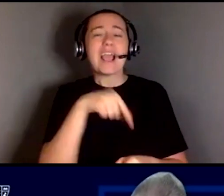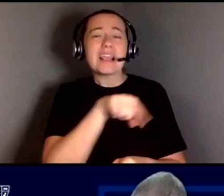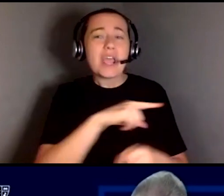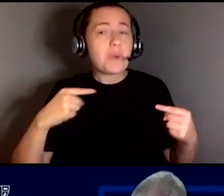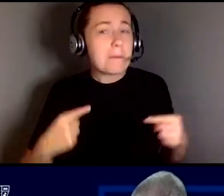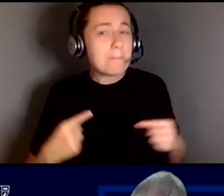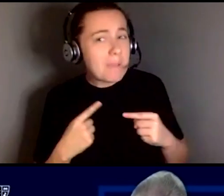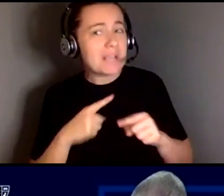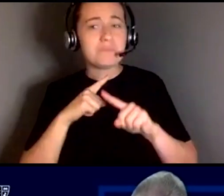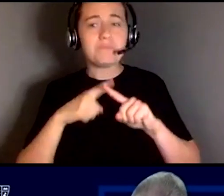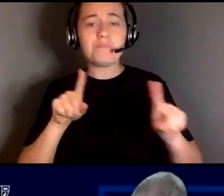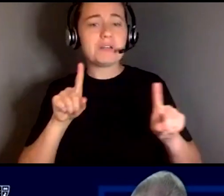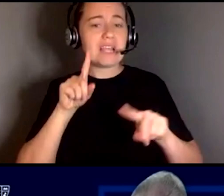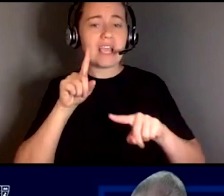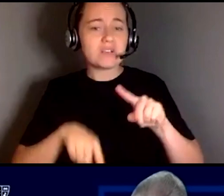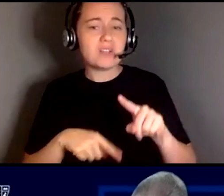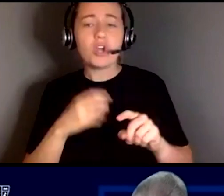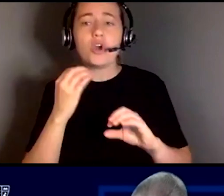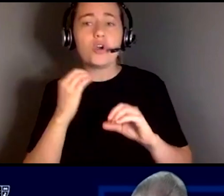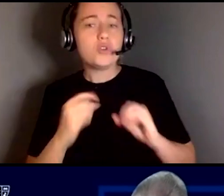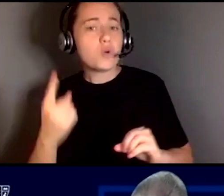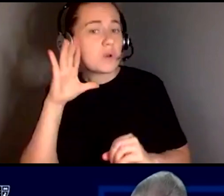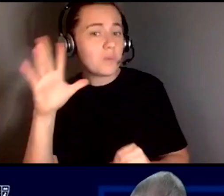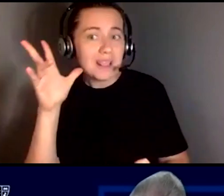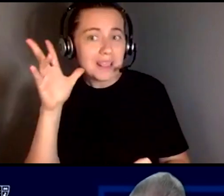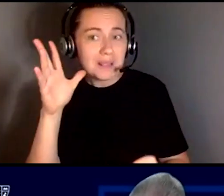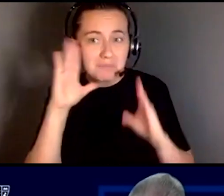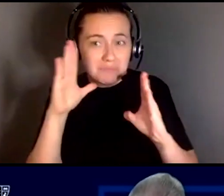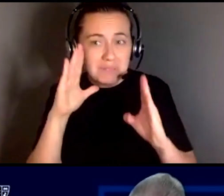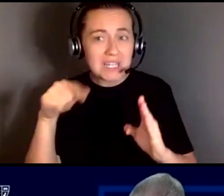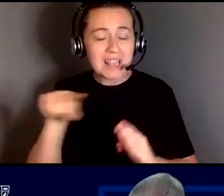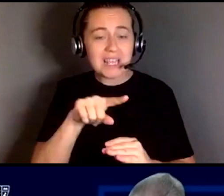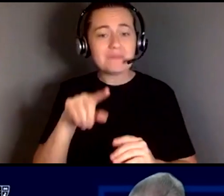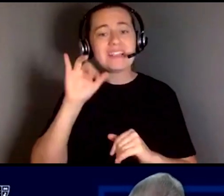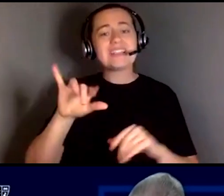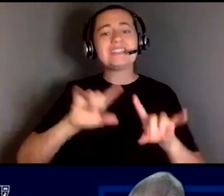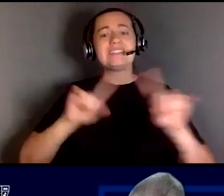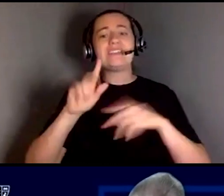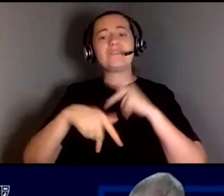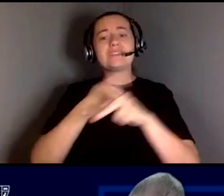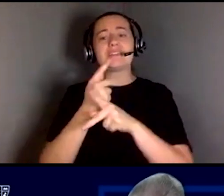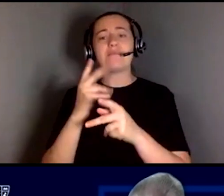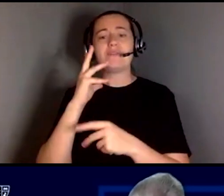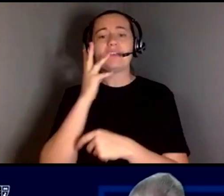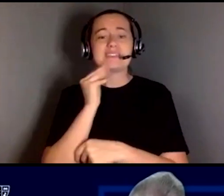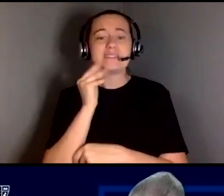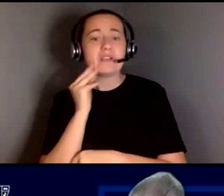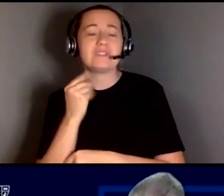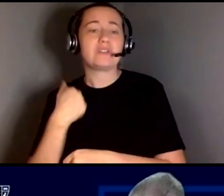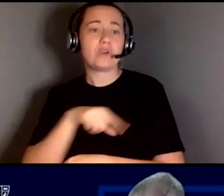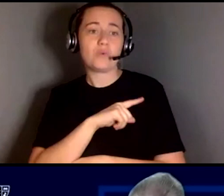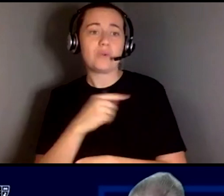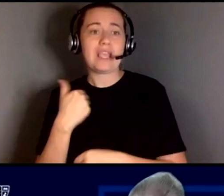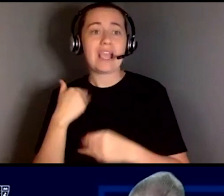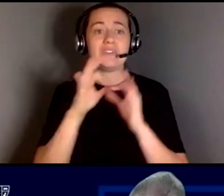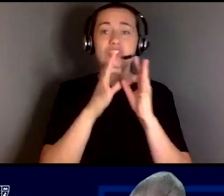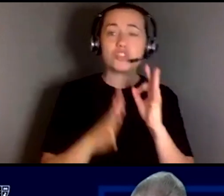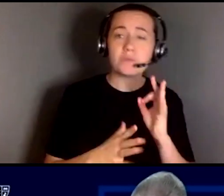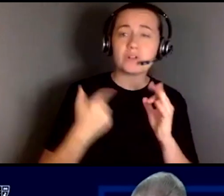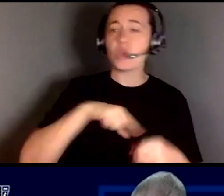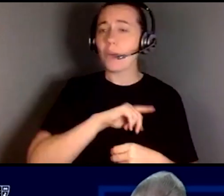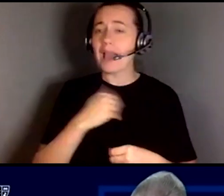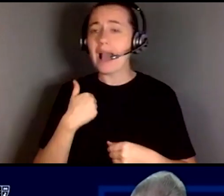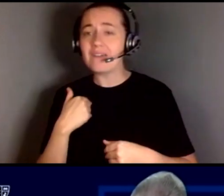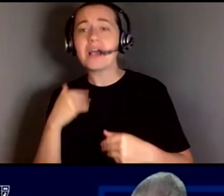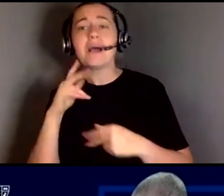they couldn't, you know, no one would listen to them. This is a different type of experience where we have interpreters, we have people,